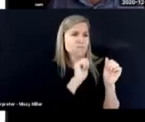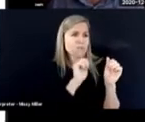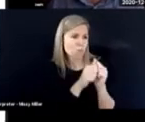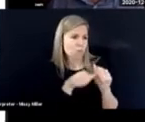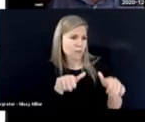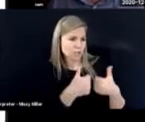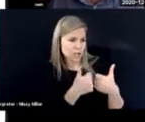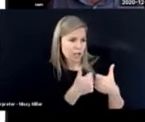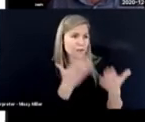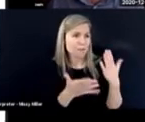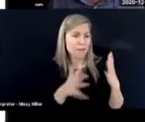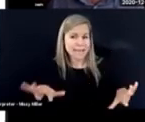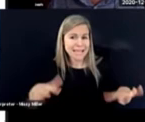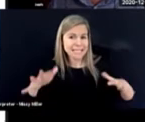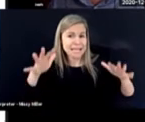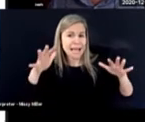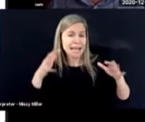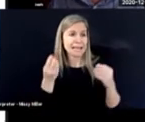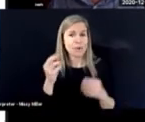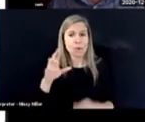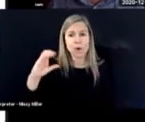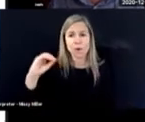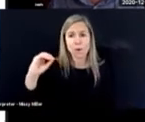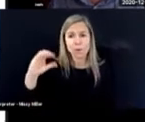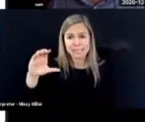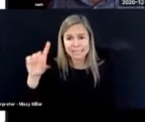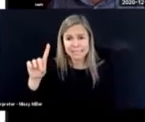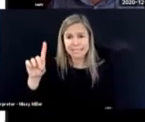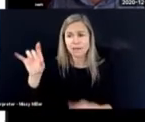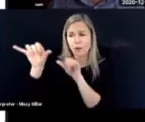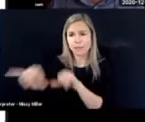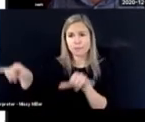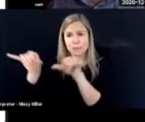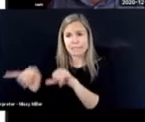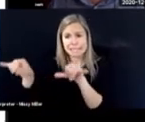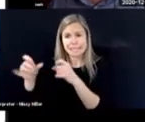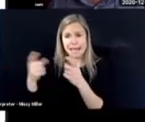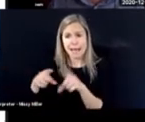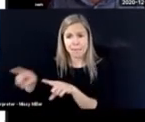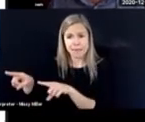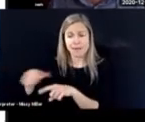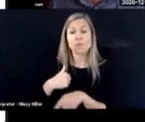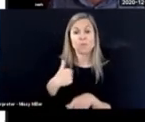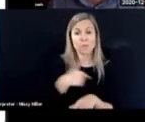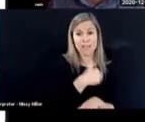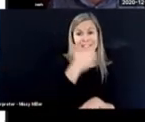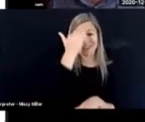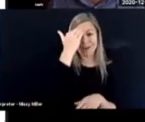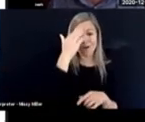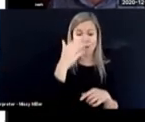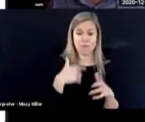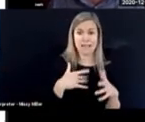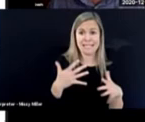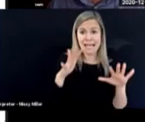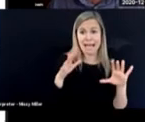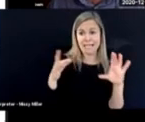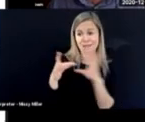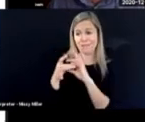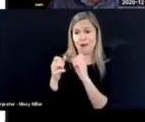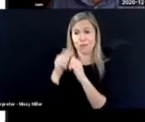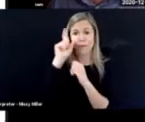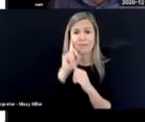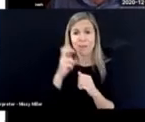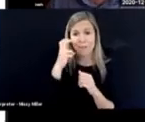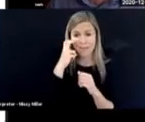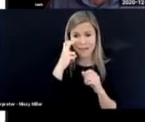challenges such as anxiety and obsessive compulsive routines. And we know that anxiety and deaf